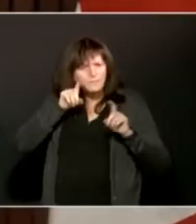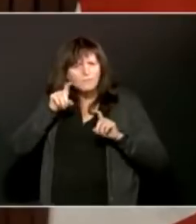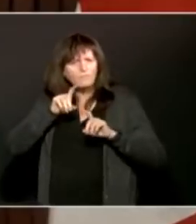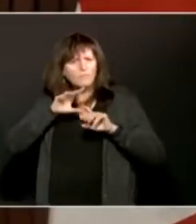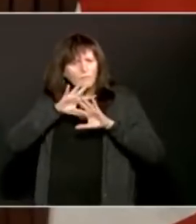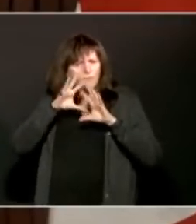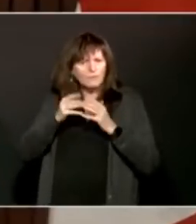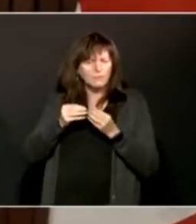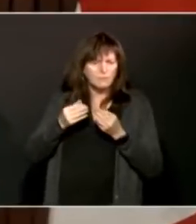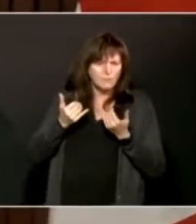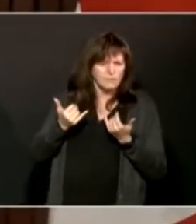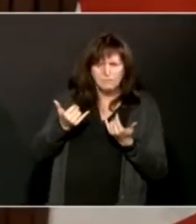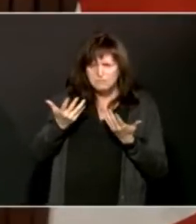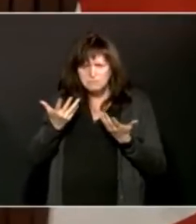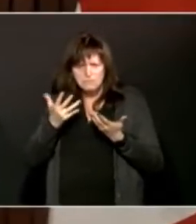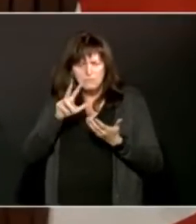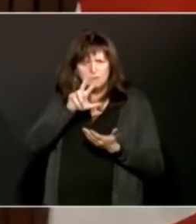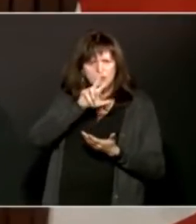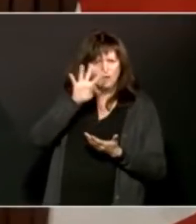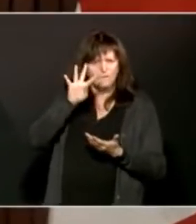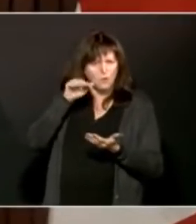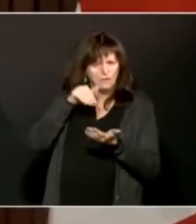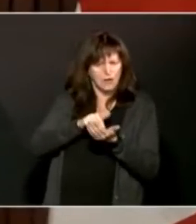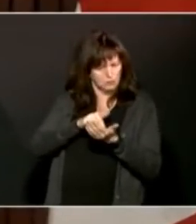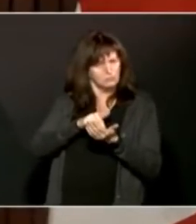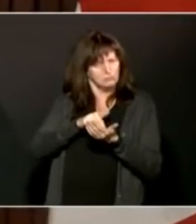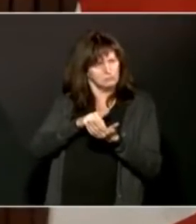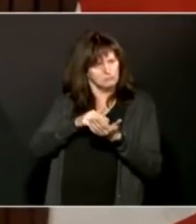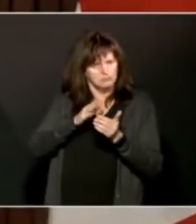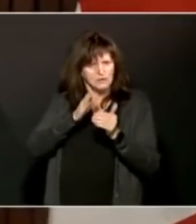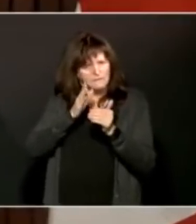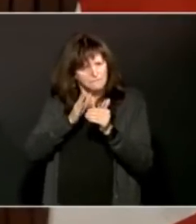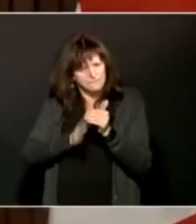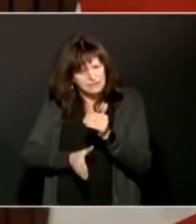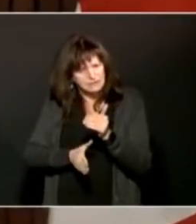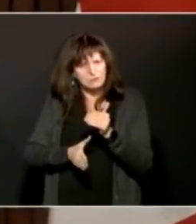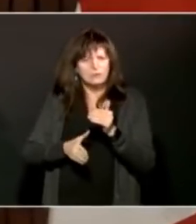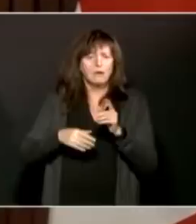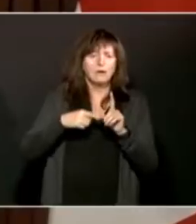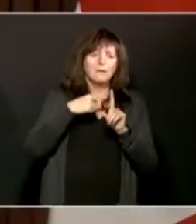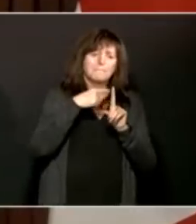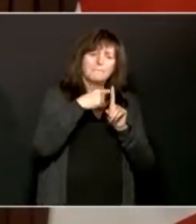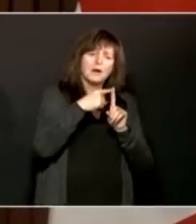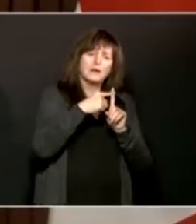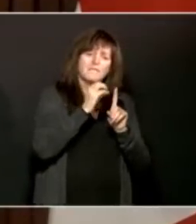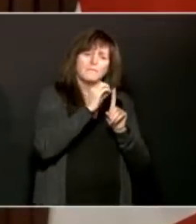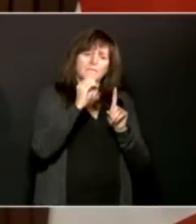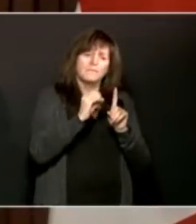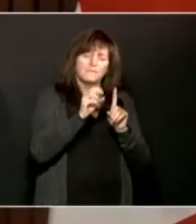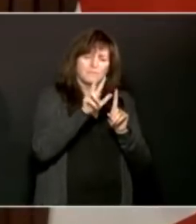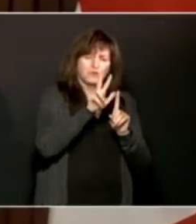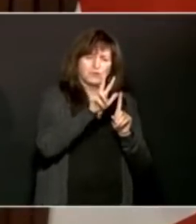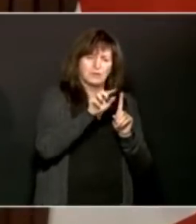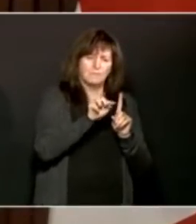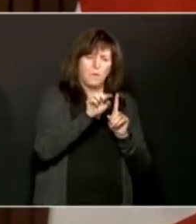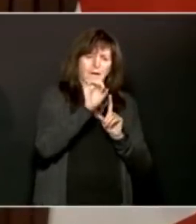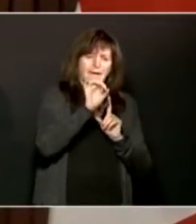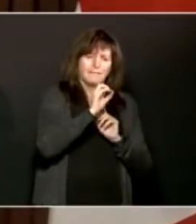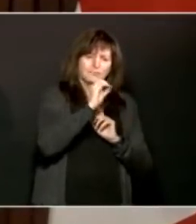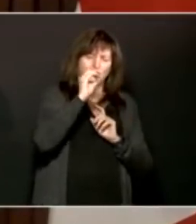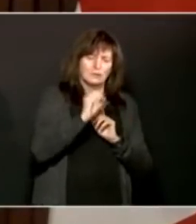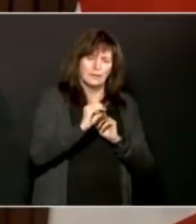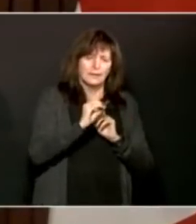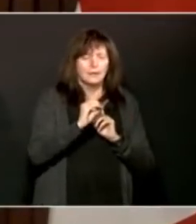tests completed with a percent positivity of 3.8%. This is the highest percent